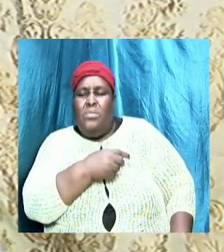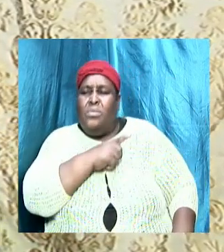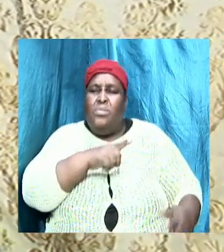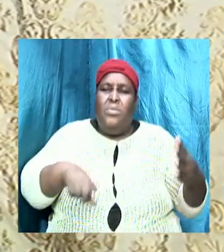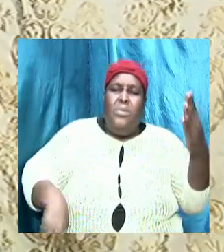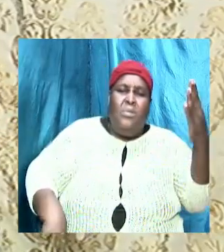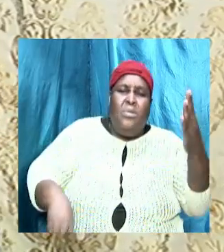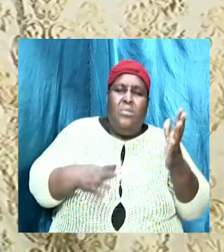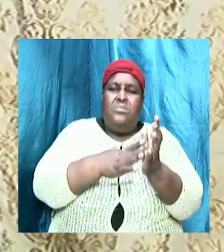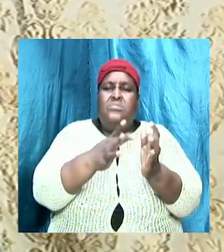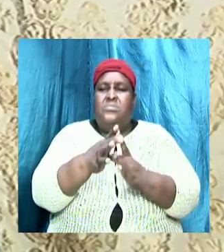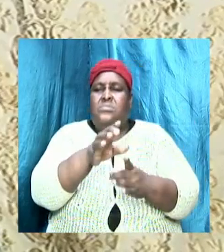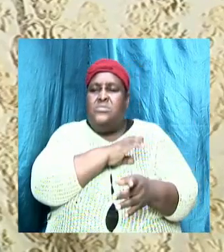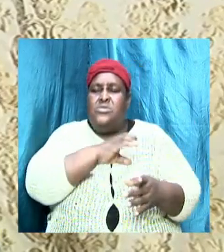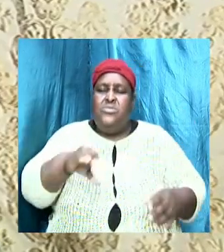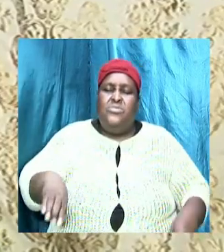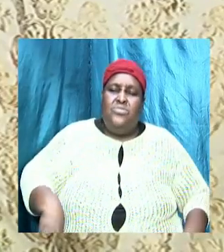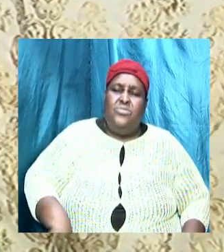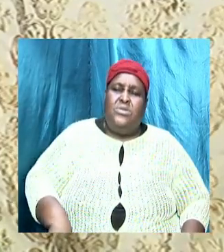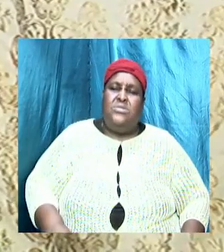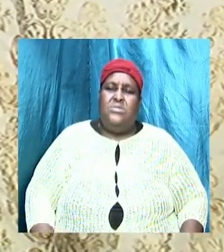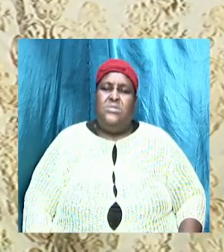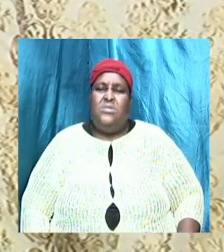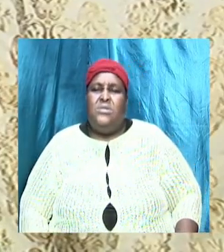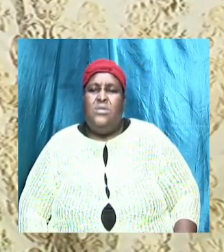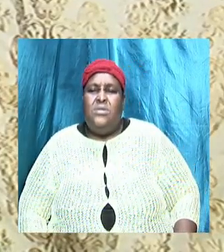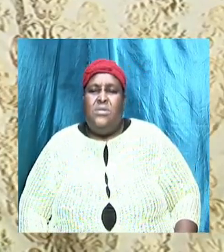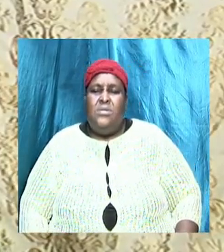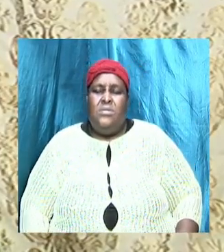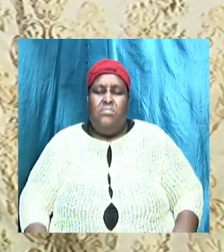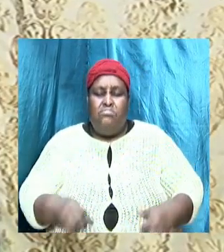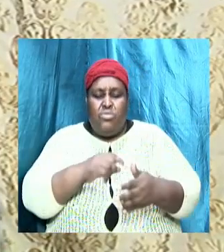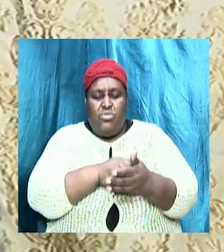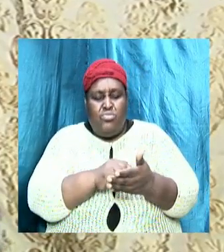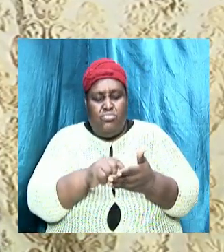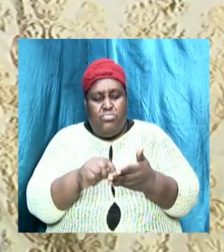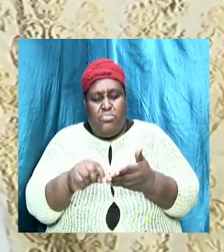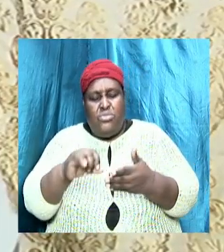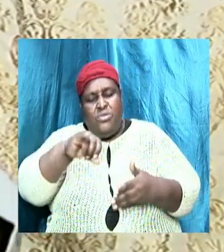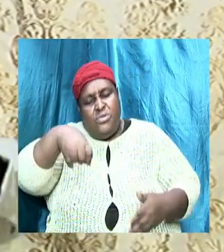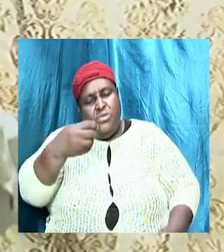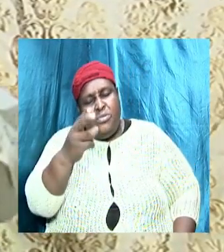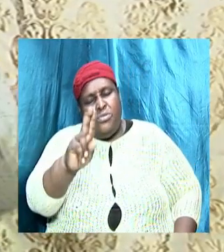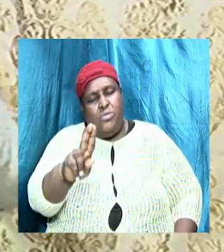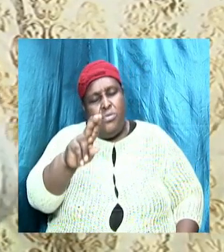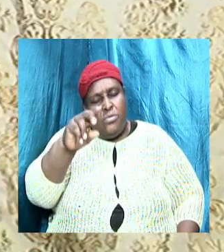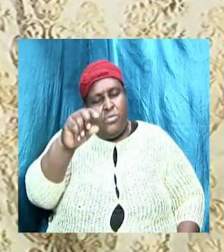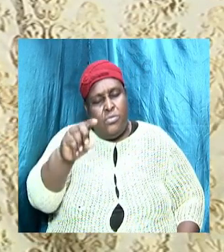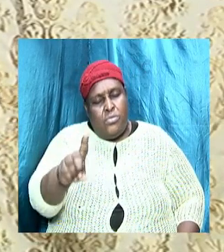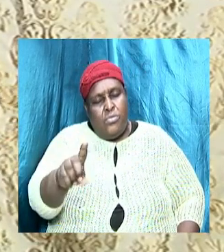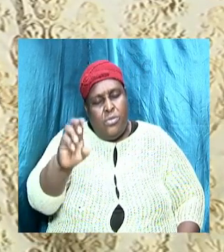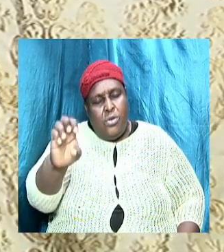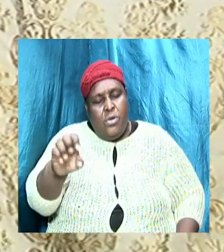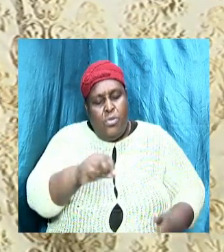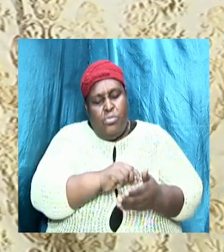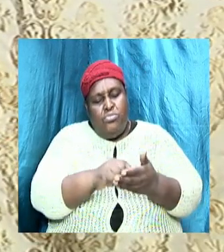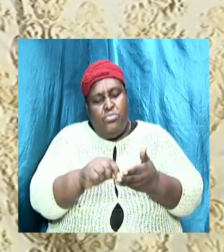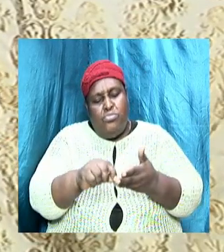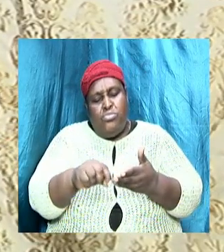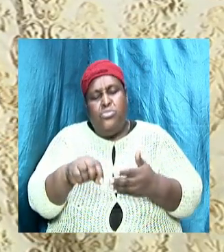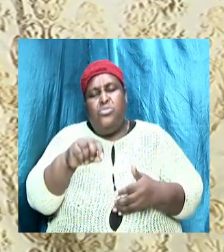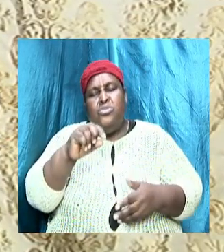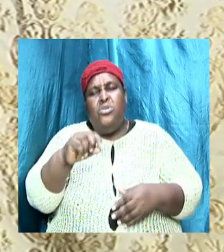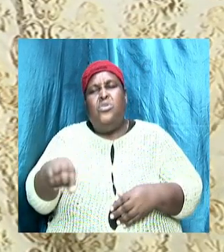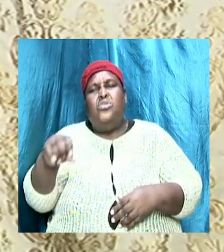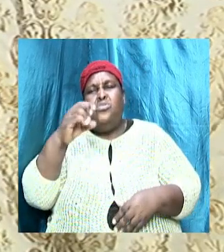Lord Jesus Christ the epistle of Jude was written to Jewish Christians that were living in Jerusalem